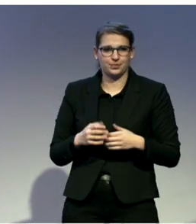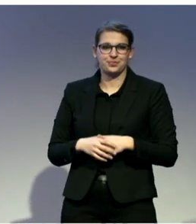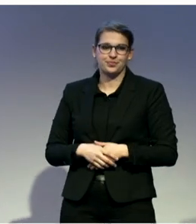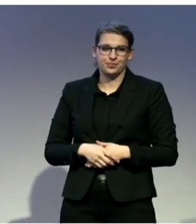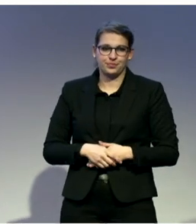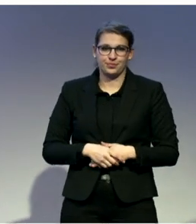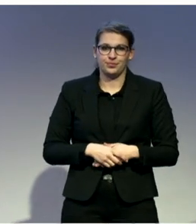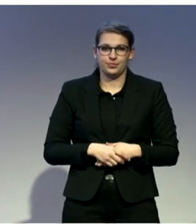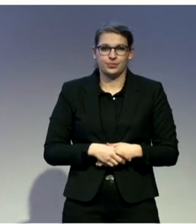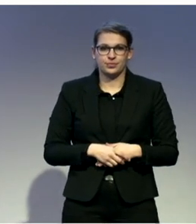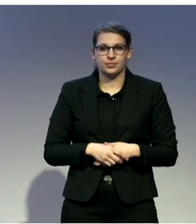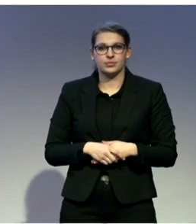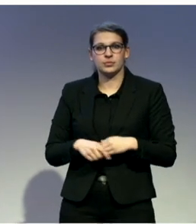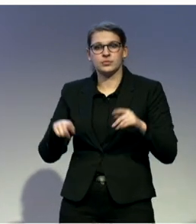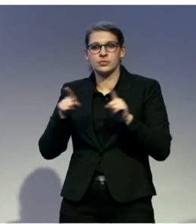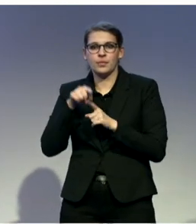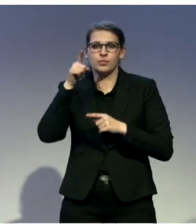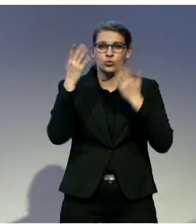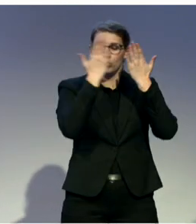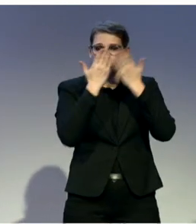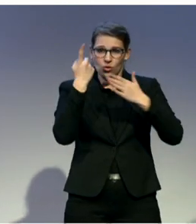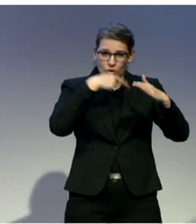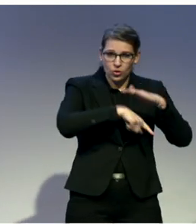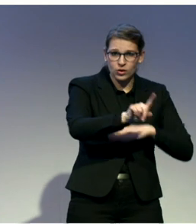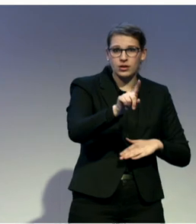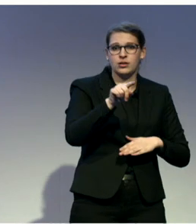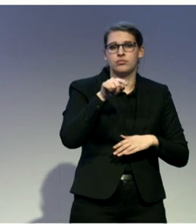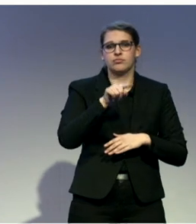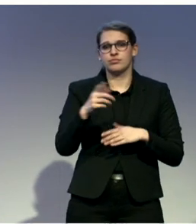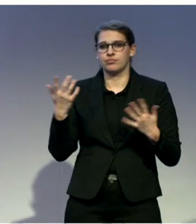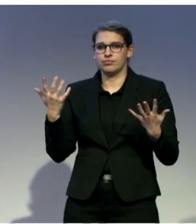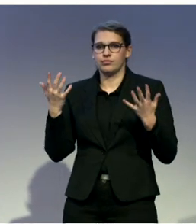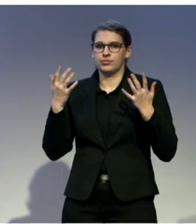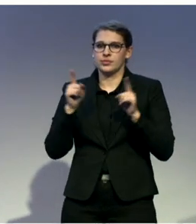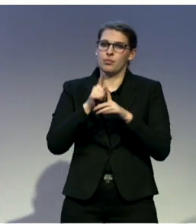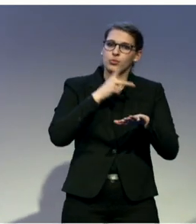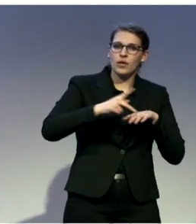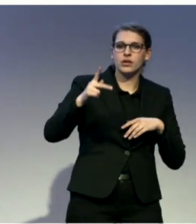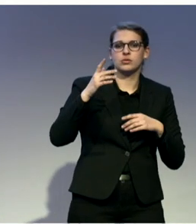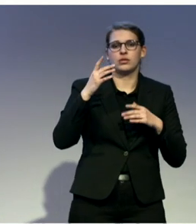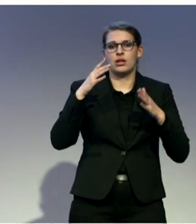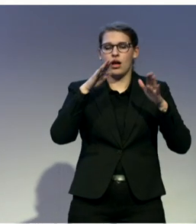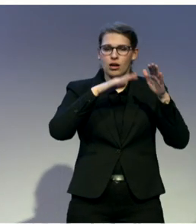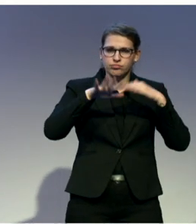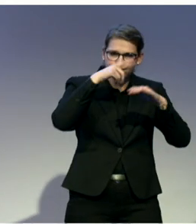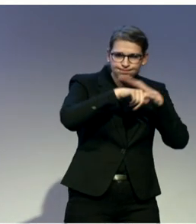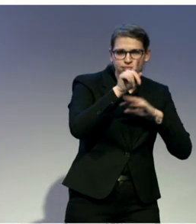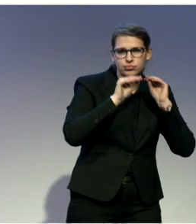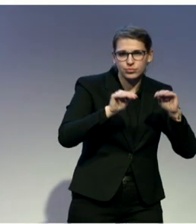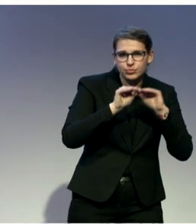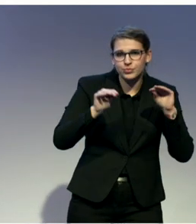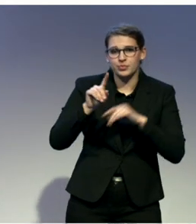it in schools, we do it for professionals, but one of the courses that I love the most is that we convince